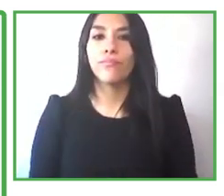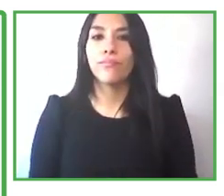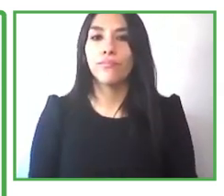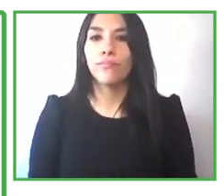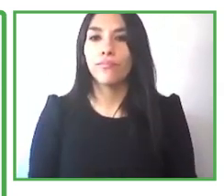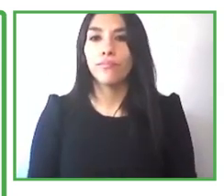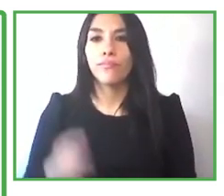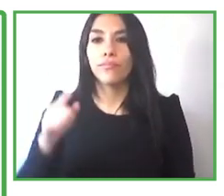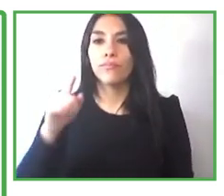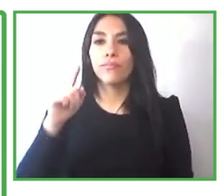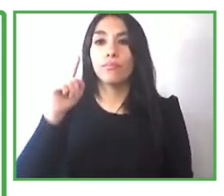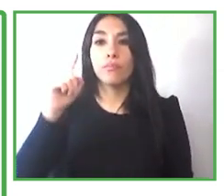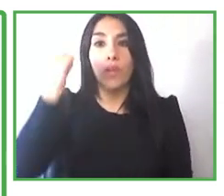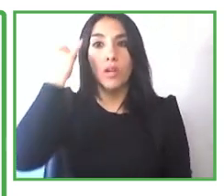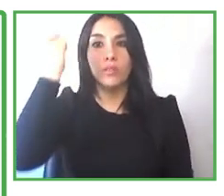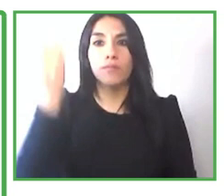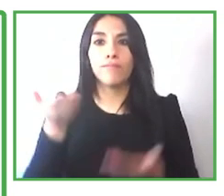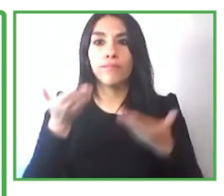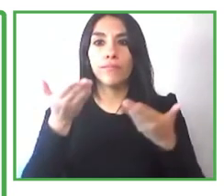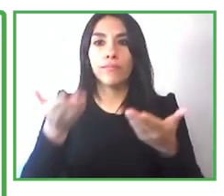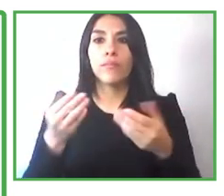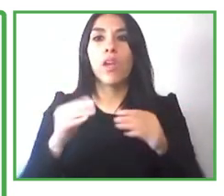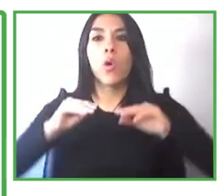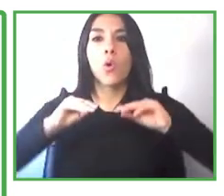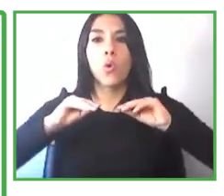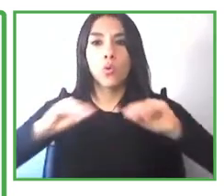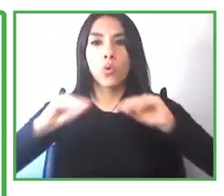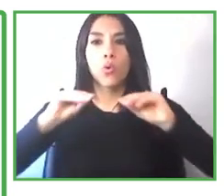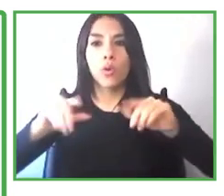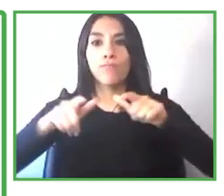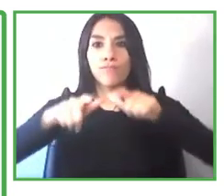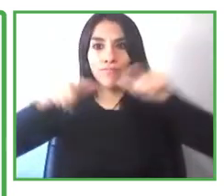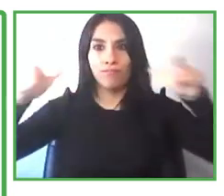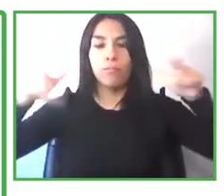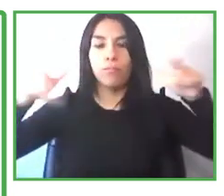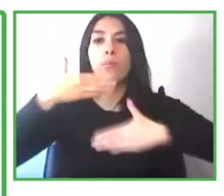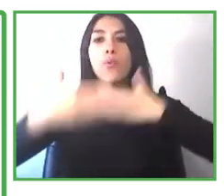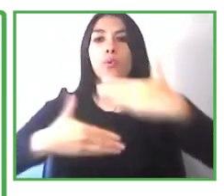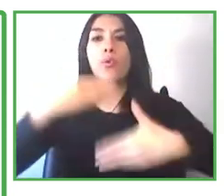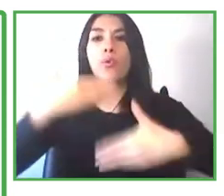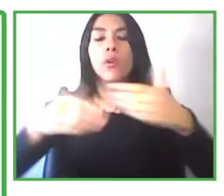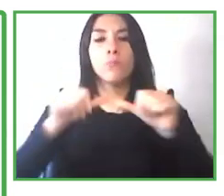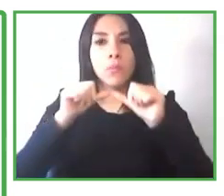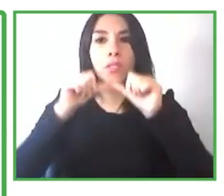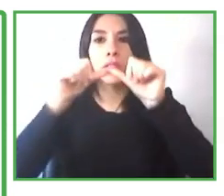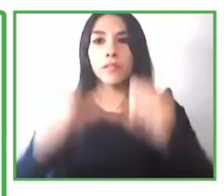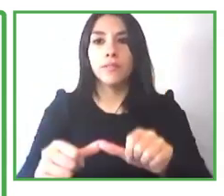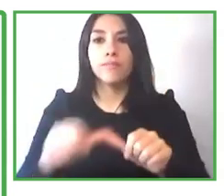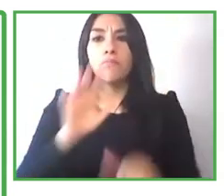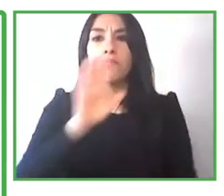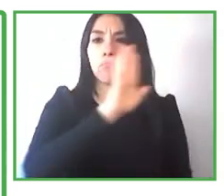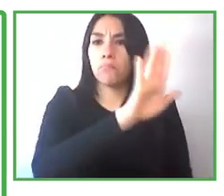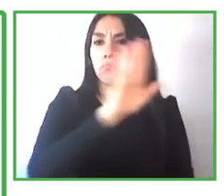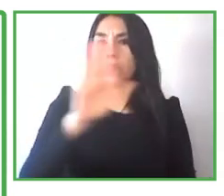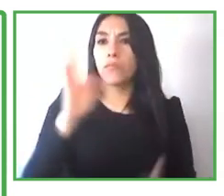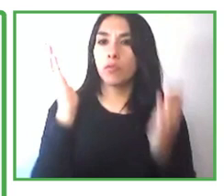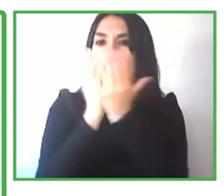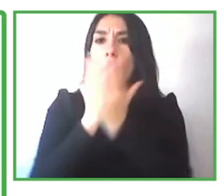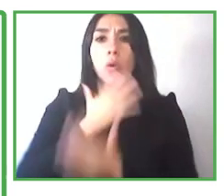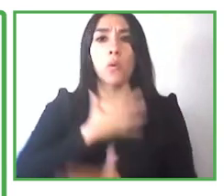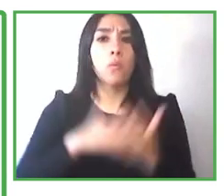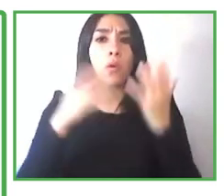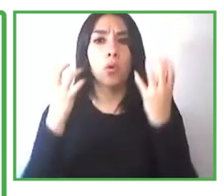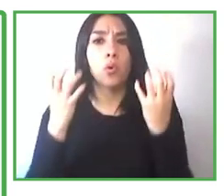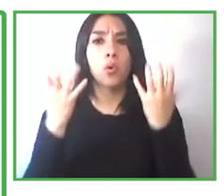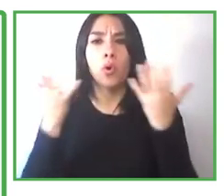after college so our ultimate goal is to promote um inclusion so that is inclusion in education and also